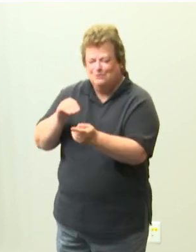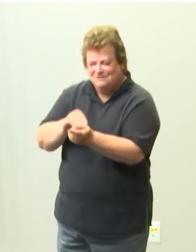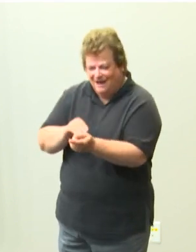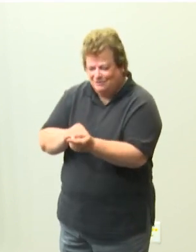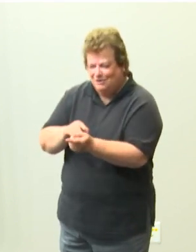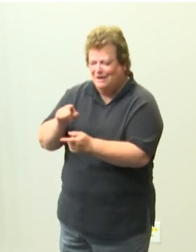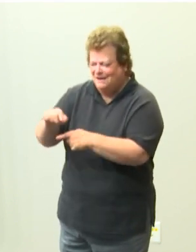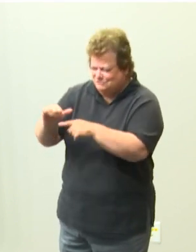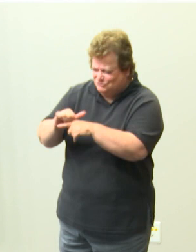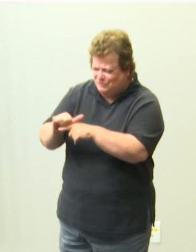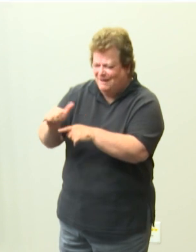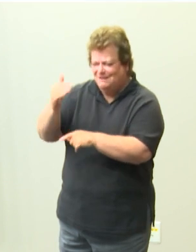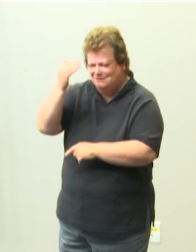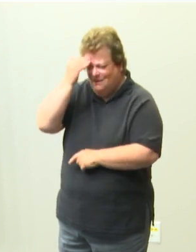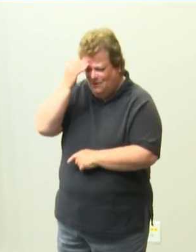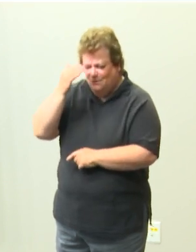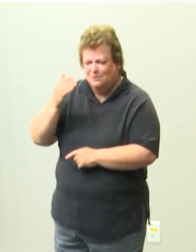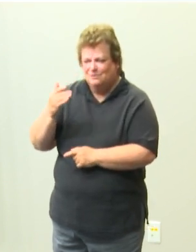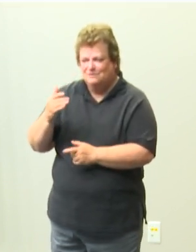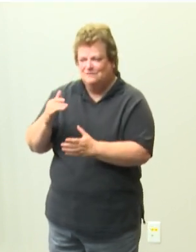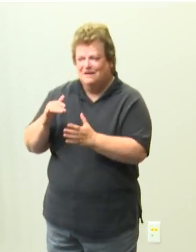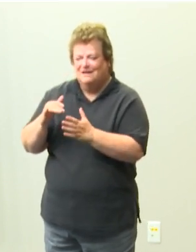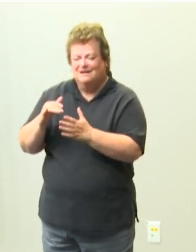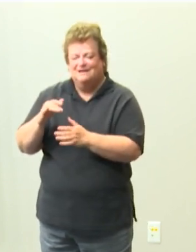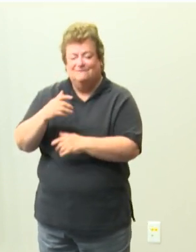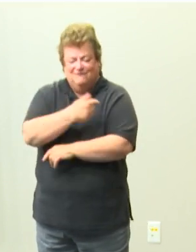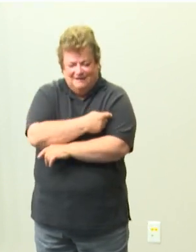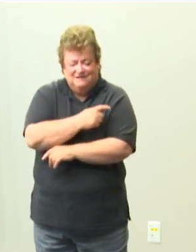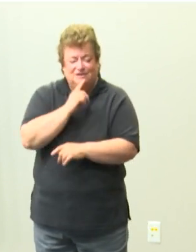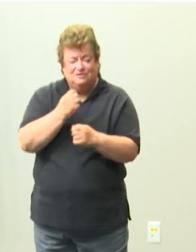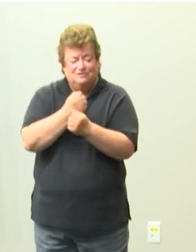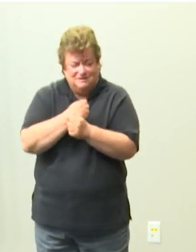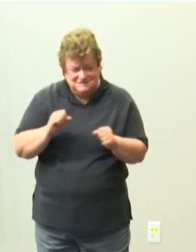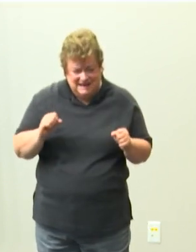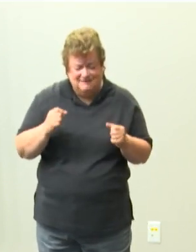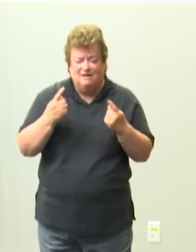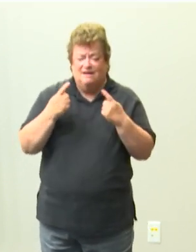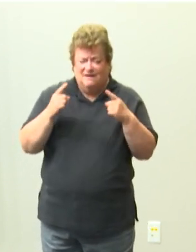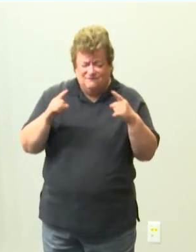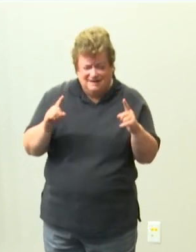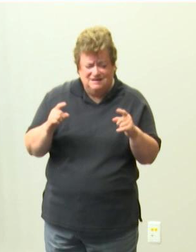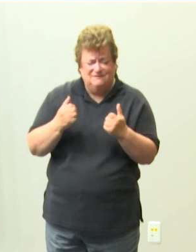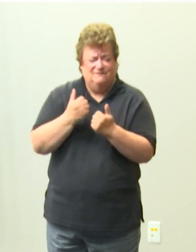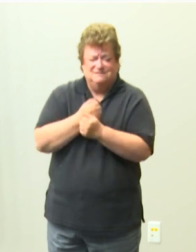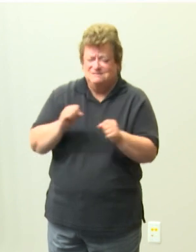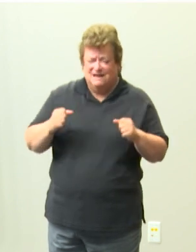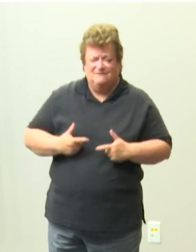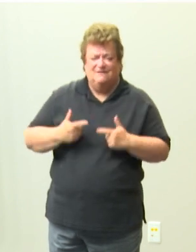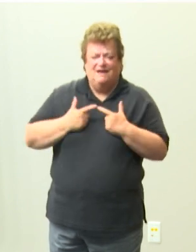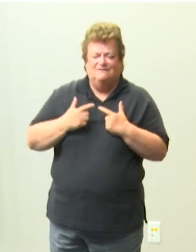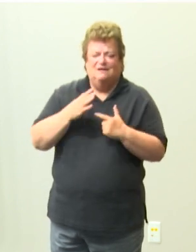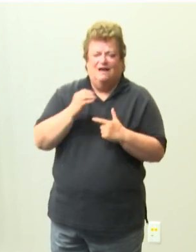this um this is what we do vaccinations are safe they're effective they save lives um and wearing